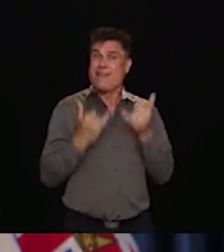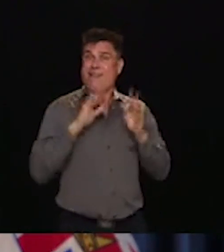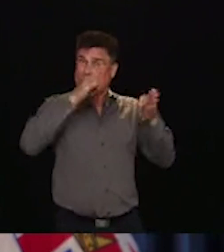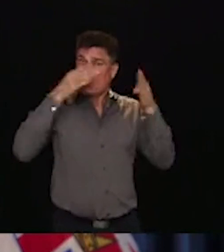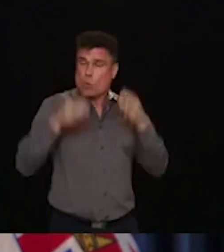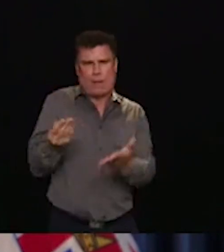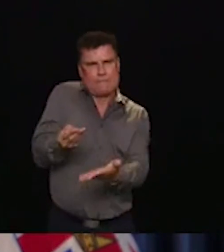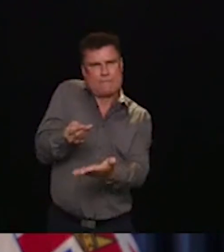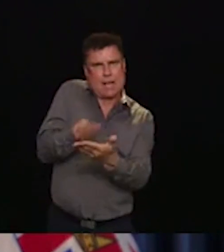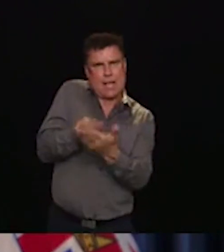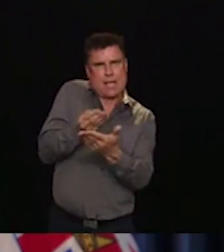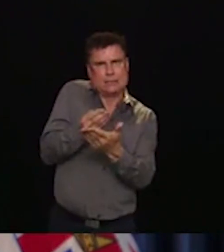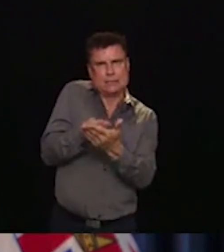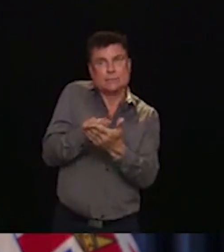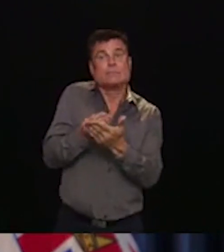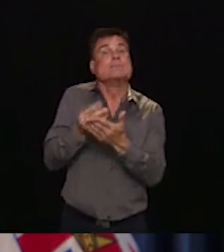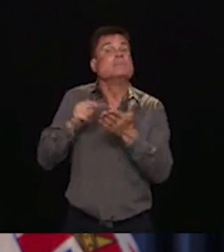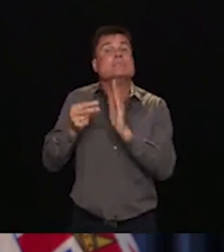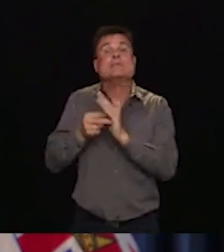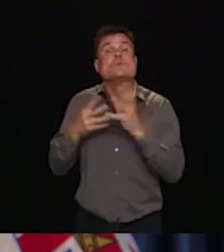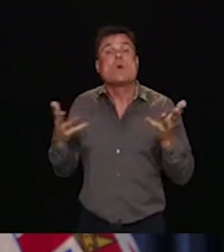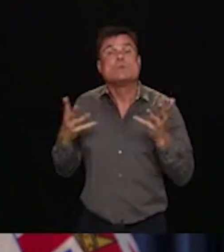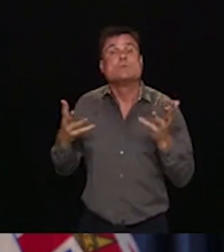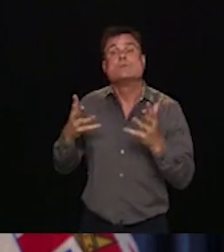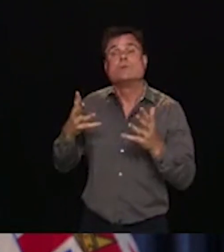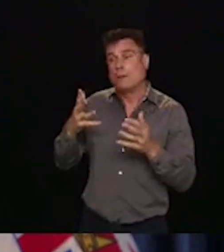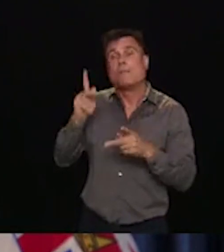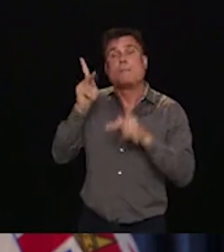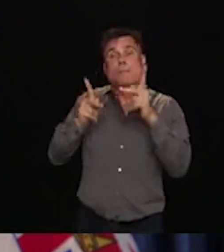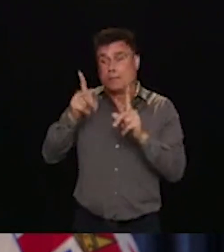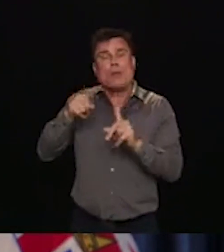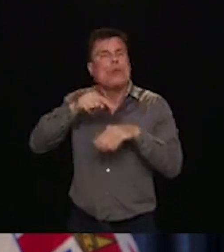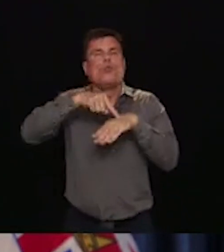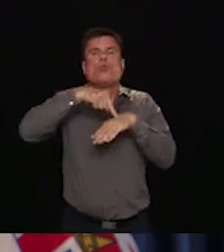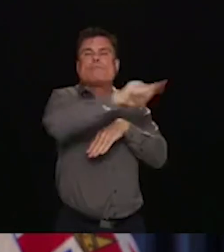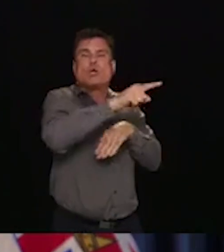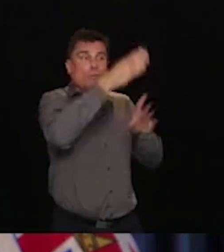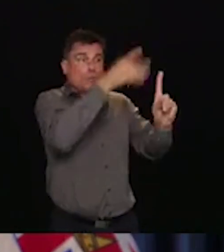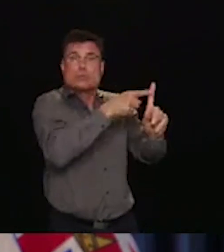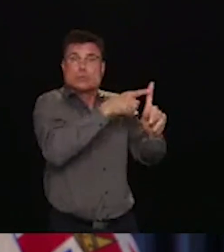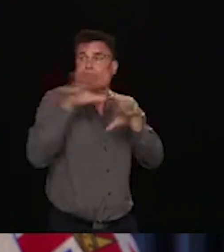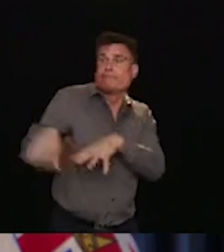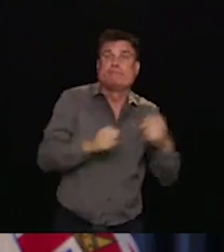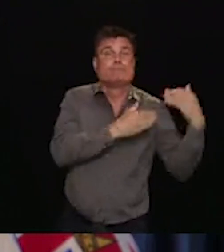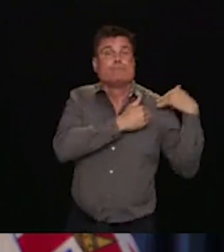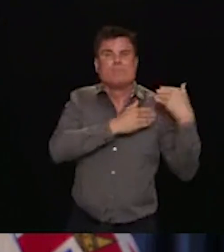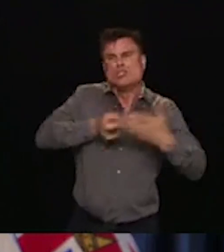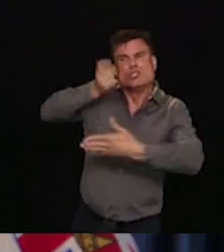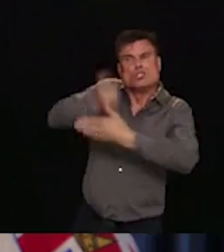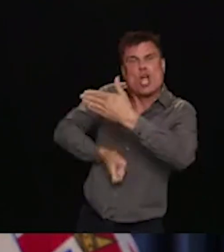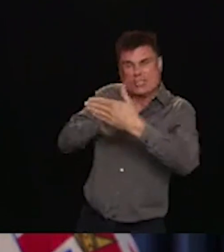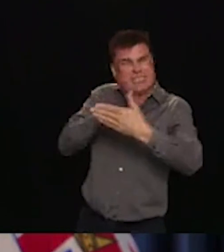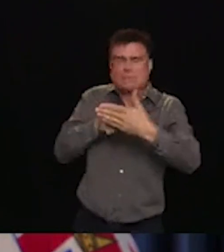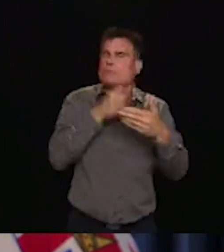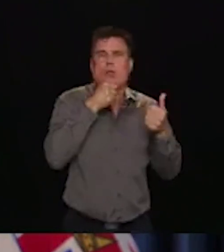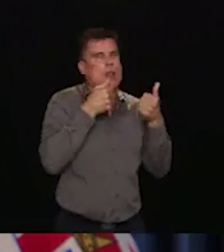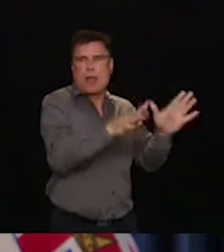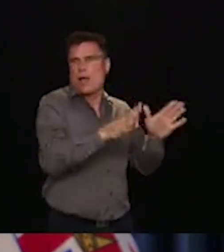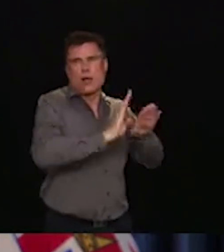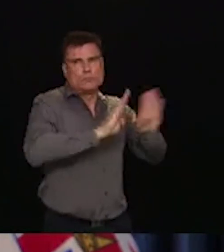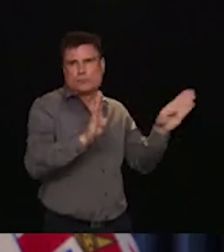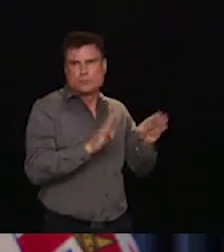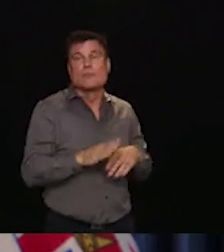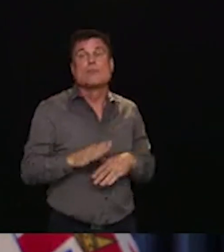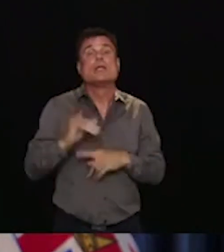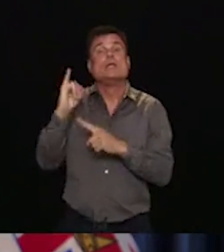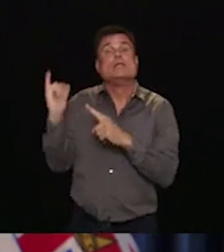This means that insurers and insurance brokers will no longer be able to offer referral fees as an incentive to a